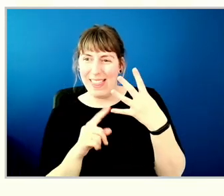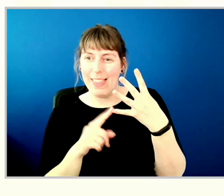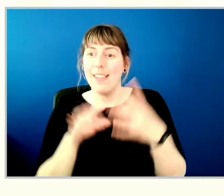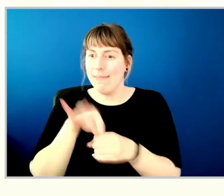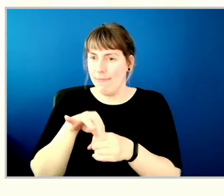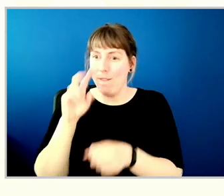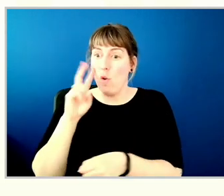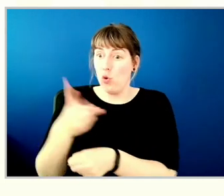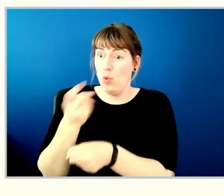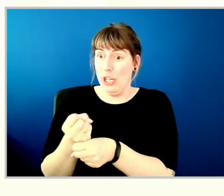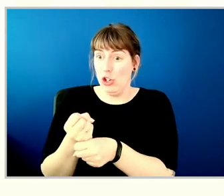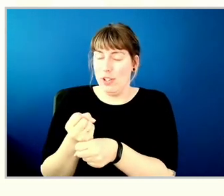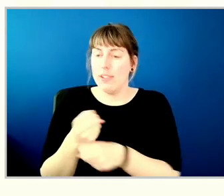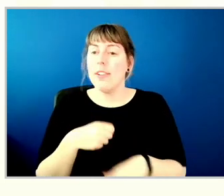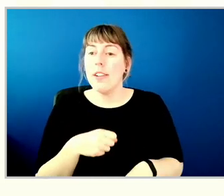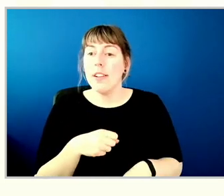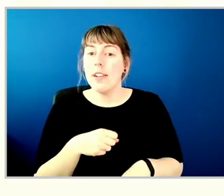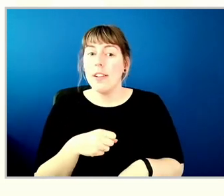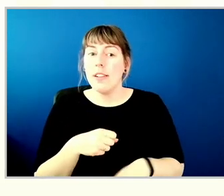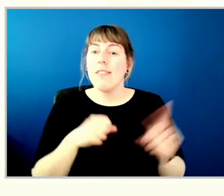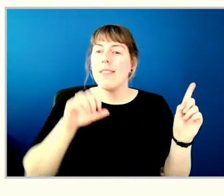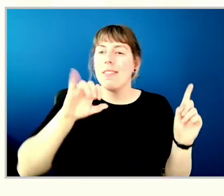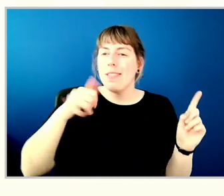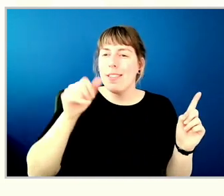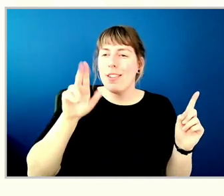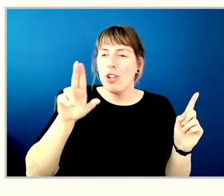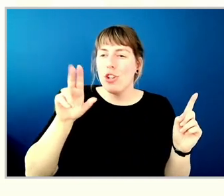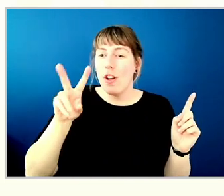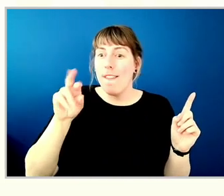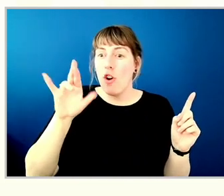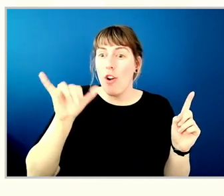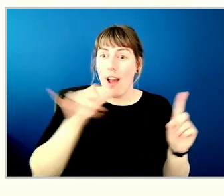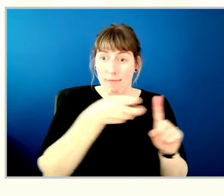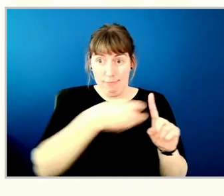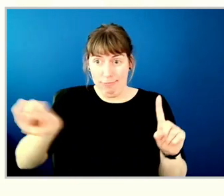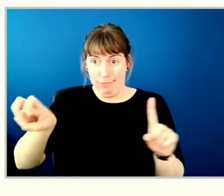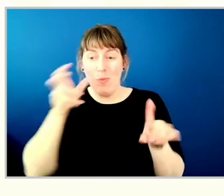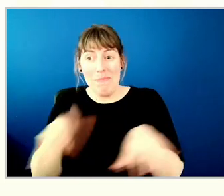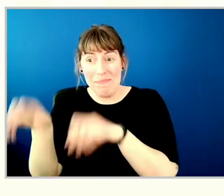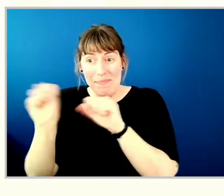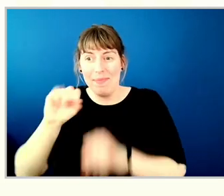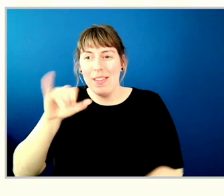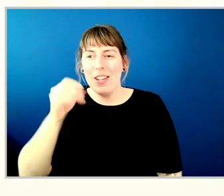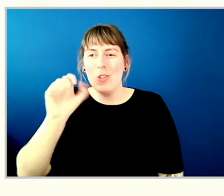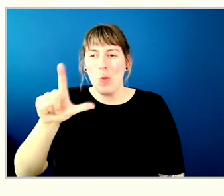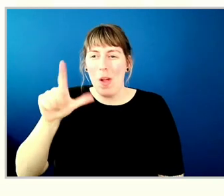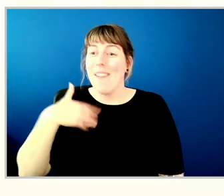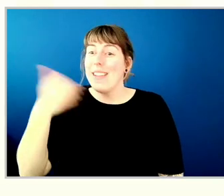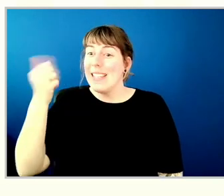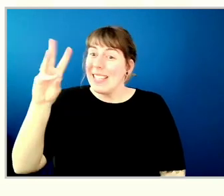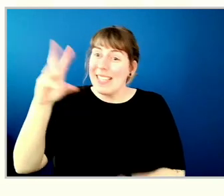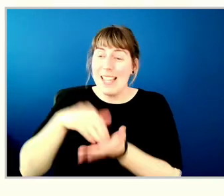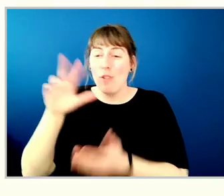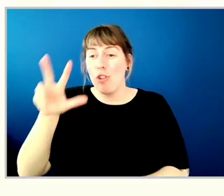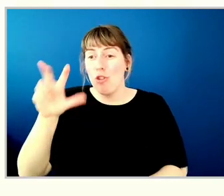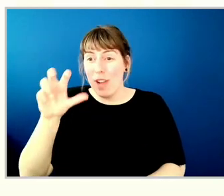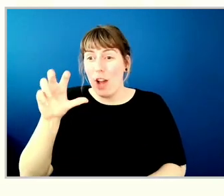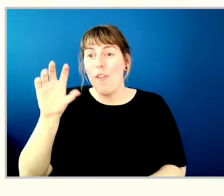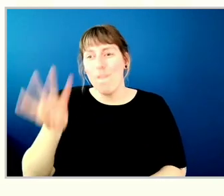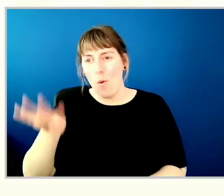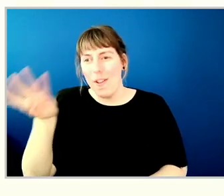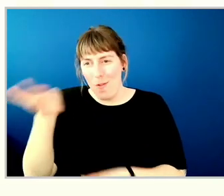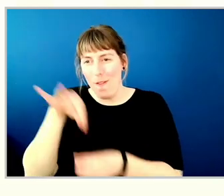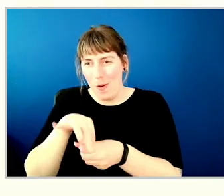to serve for the last two years remaining of Javaria Velkamp's term is Joel DeYoung with 16,344